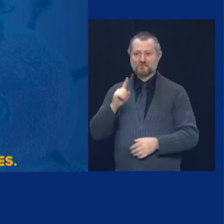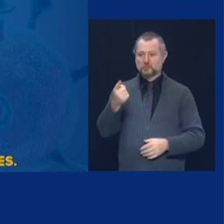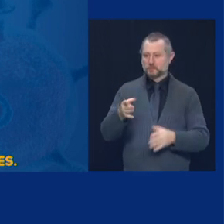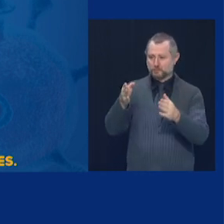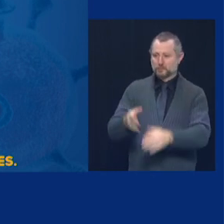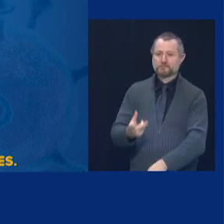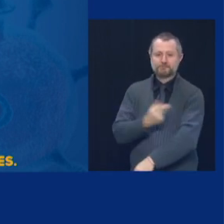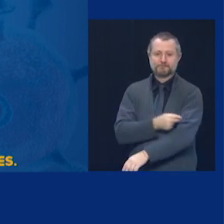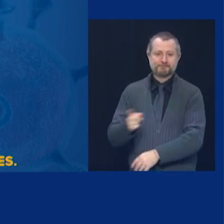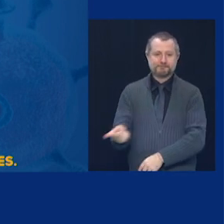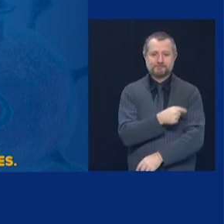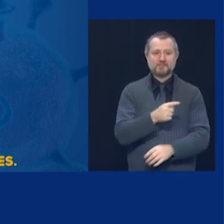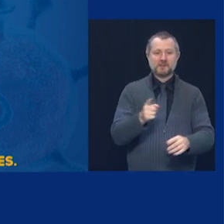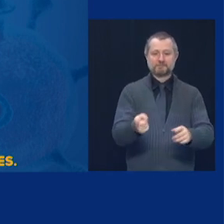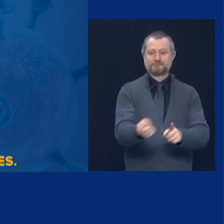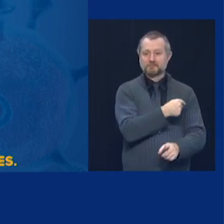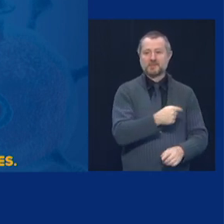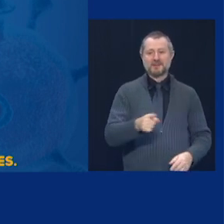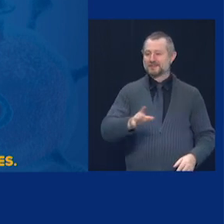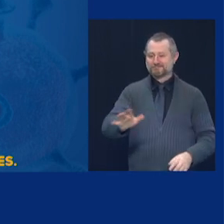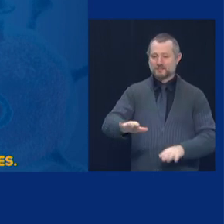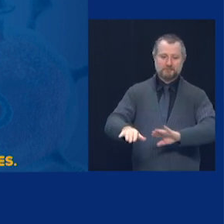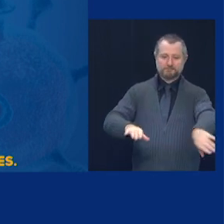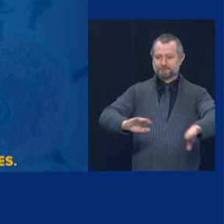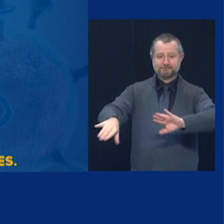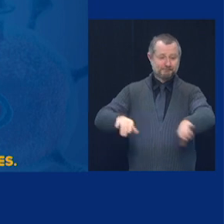within that guidance.